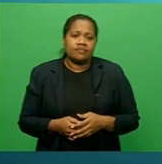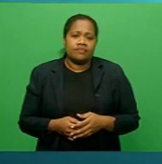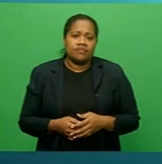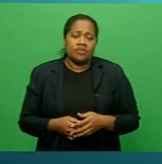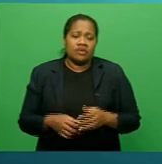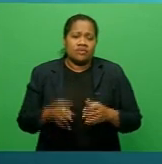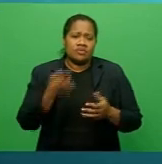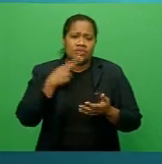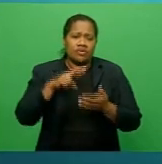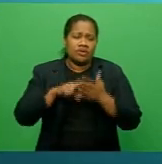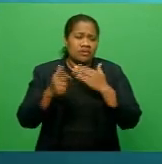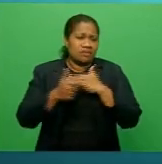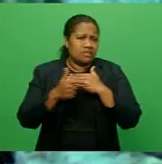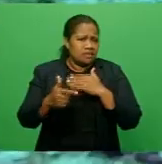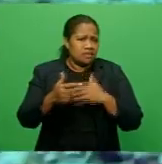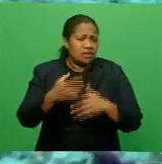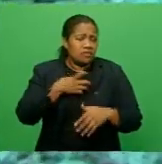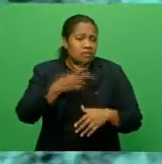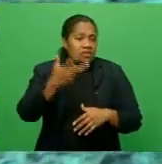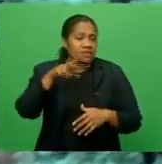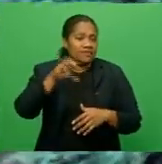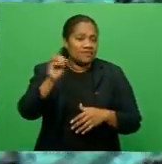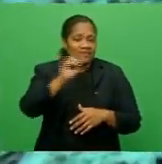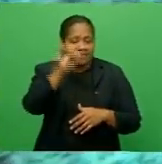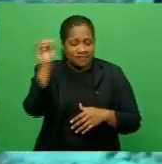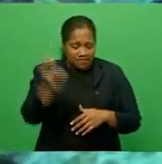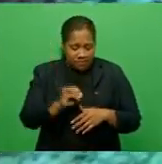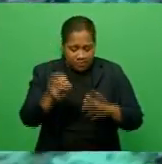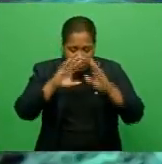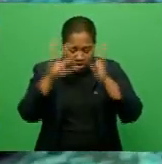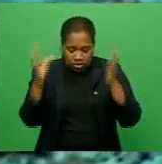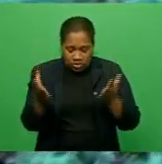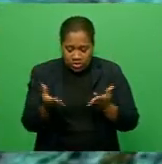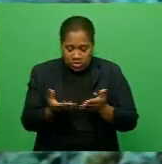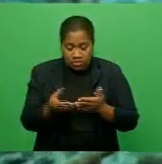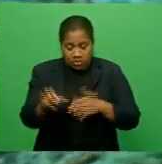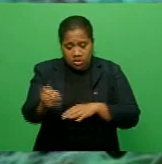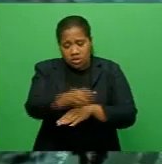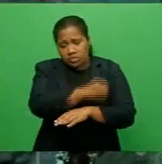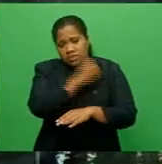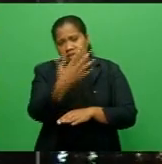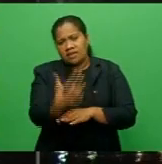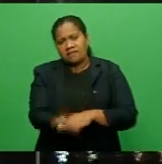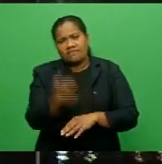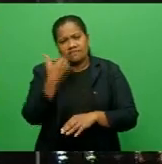levels, with more than 80 percent of the global ocean experiencing a heat wave.